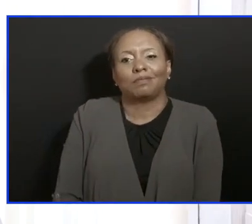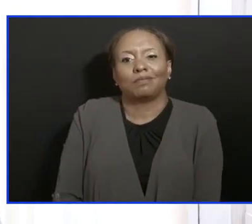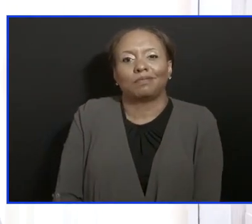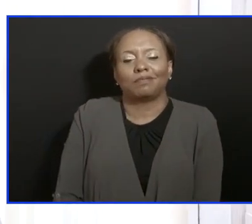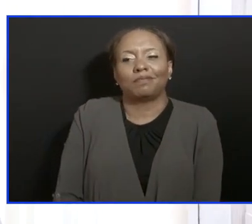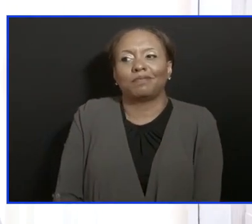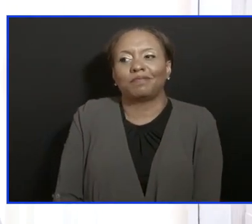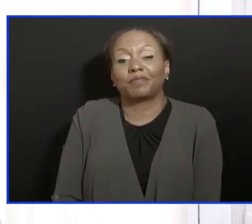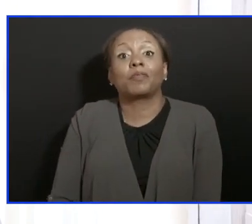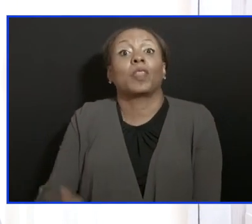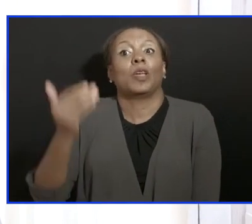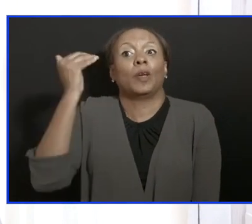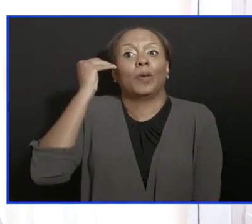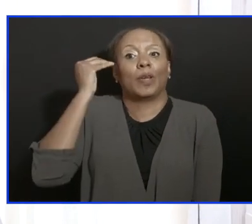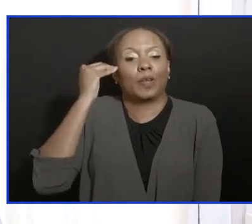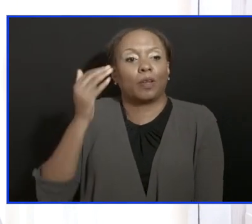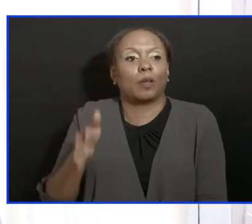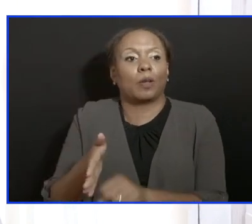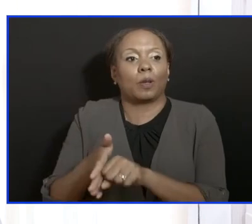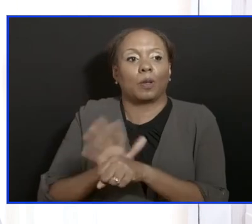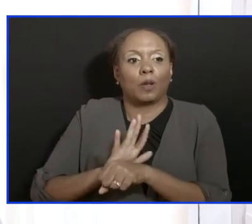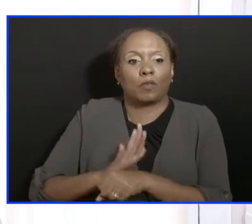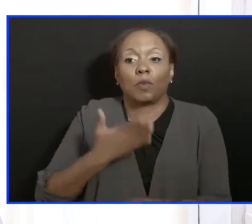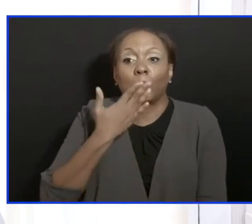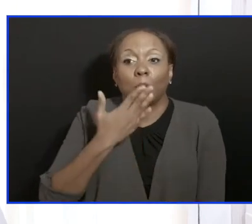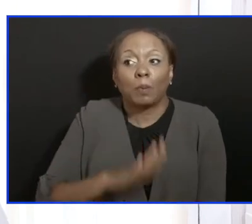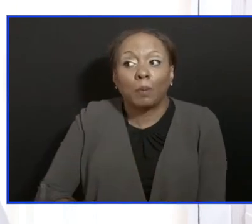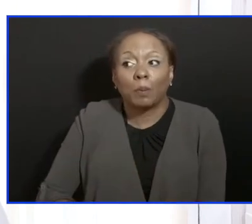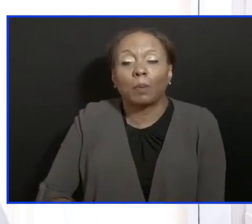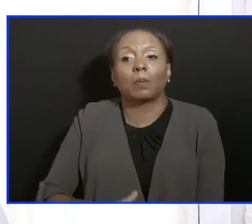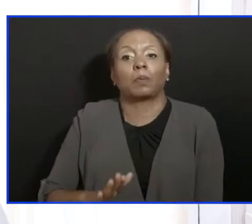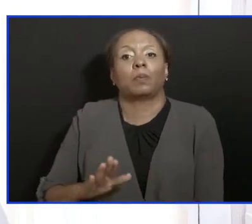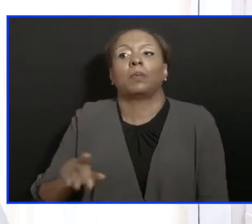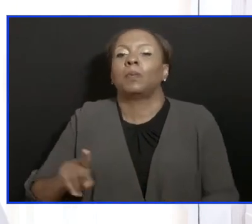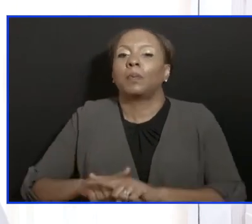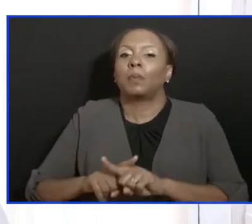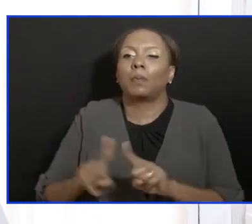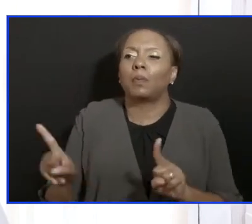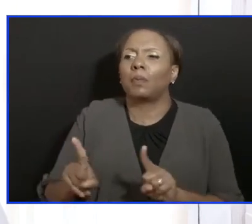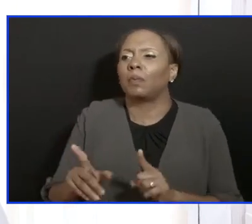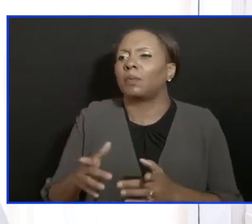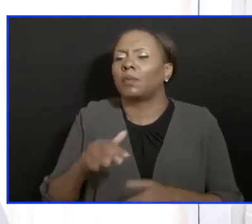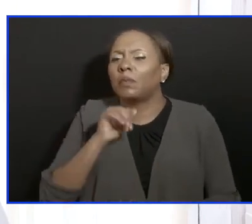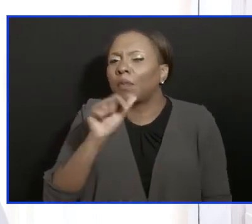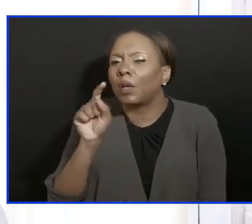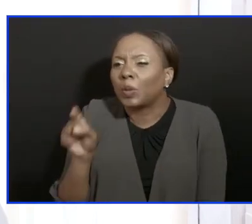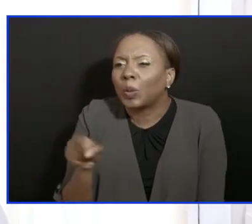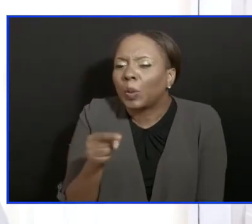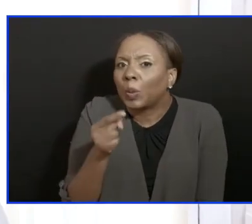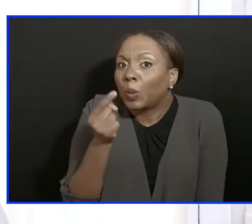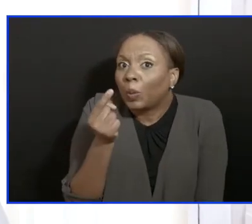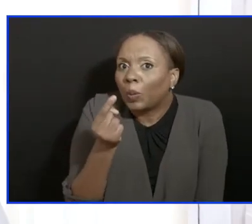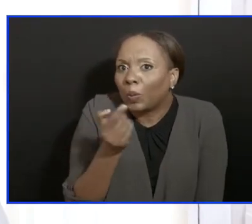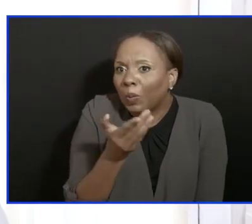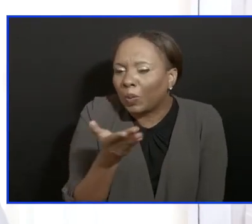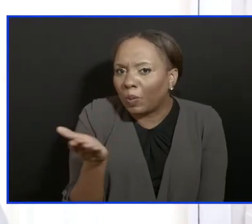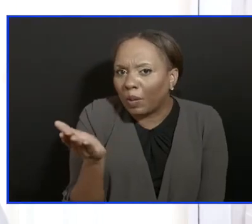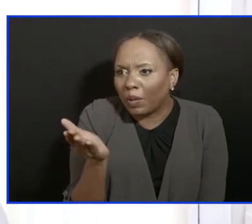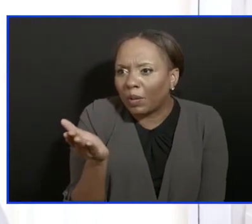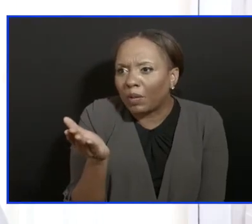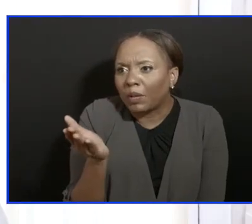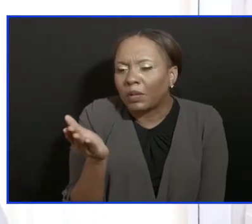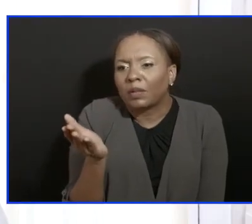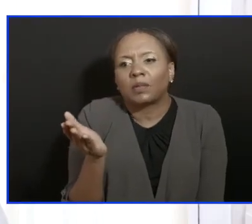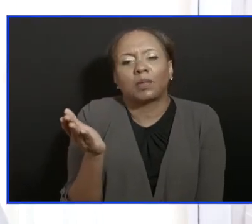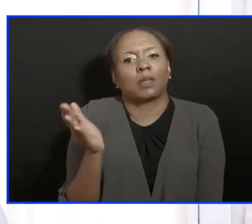are literally in the process of recognizing that it is not the only thing out there that is either